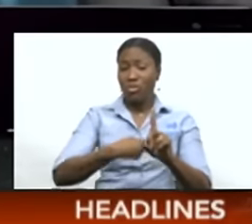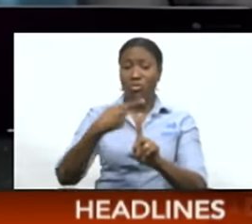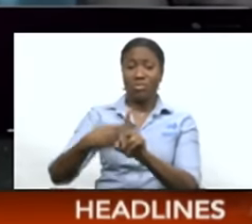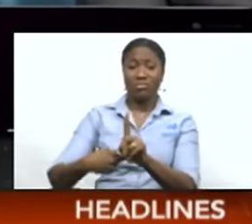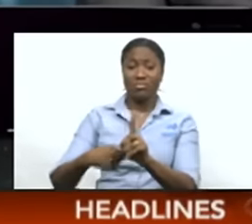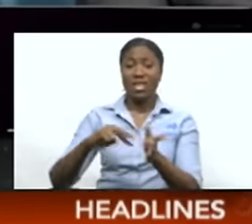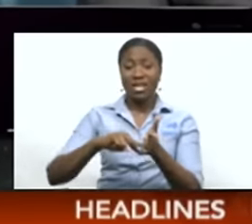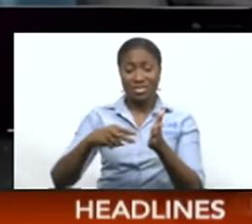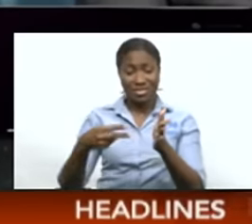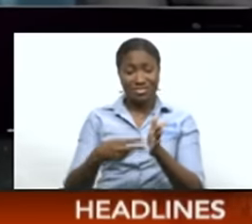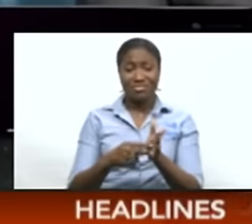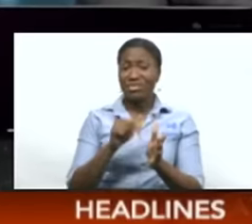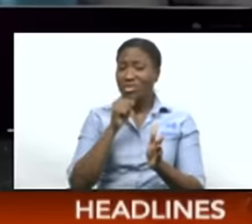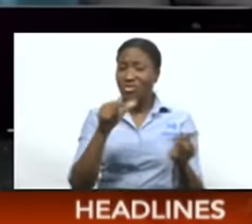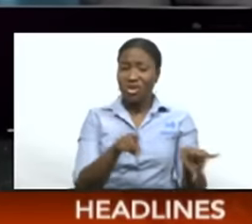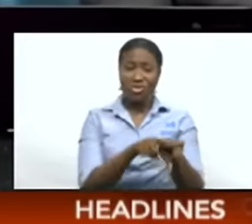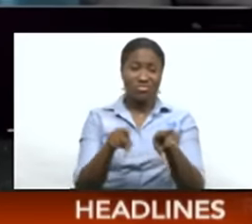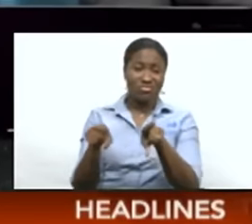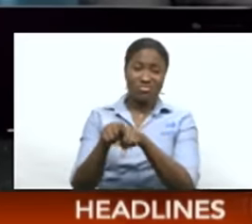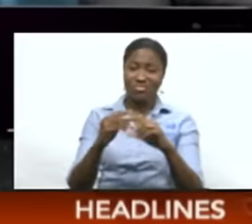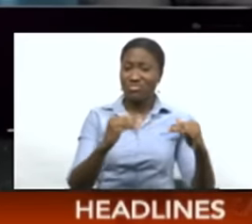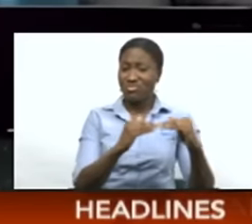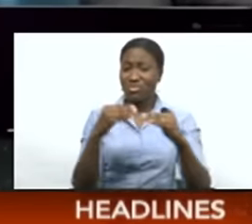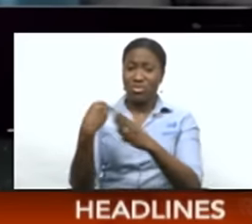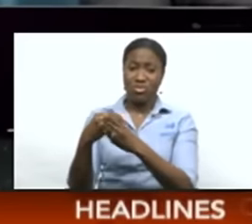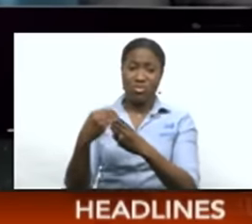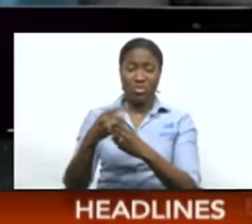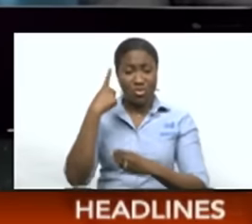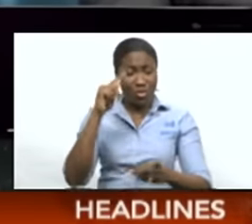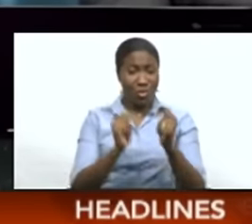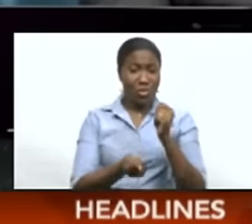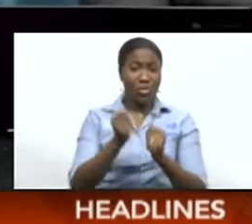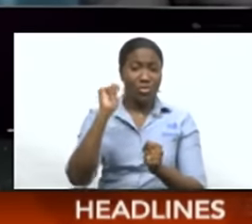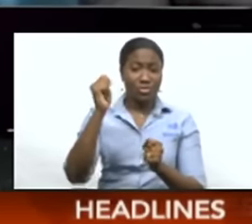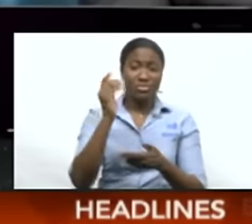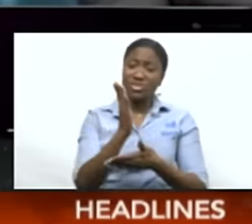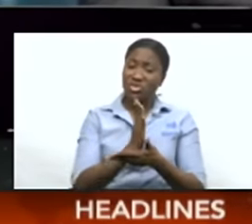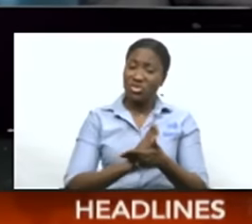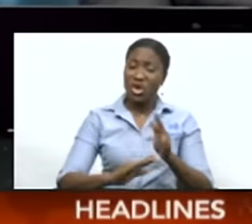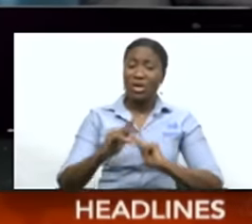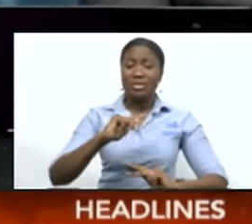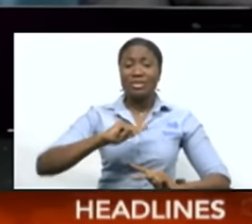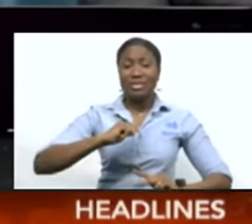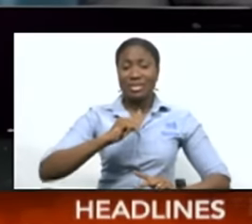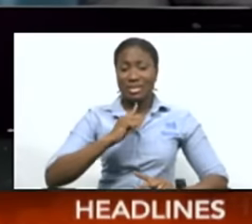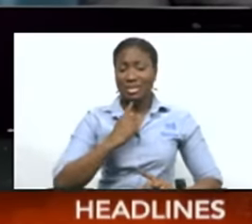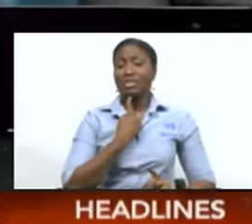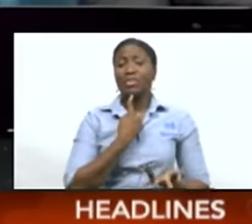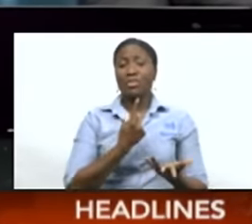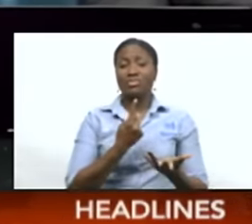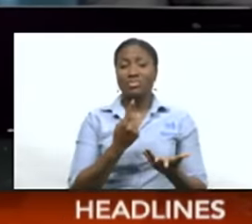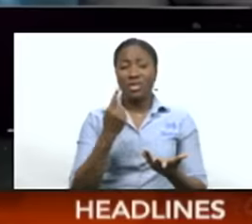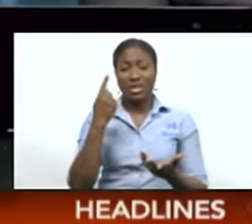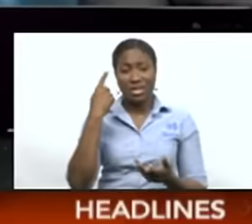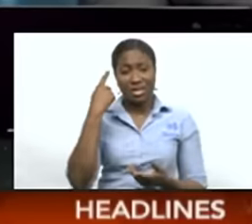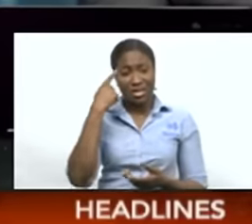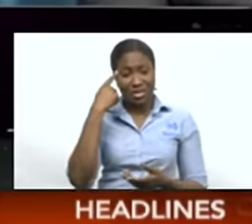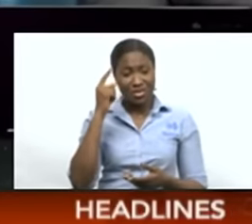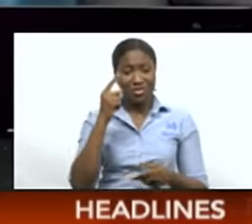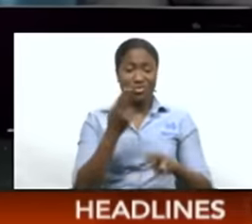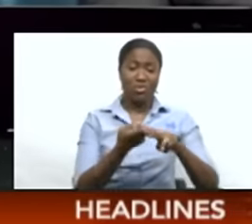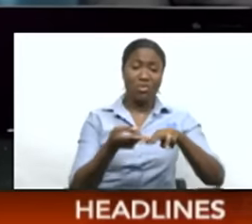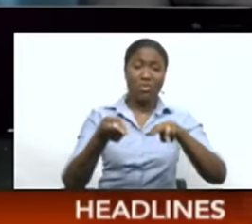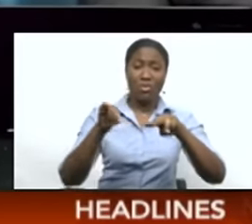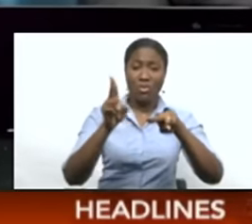financial inequality in the country. Now, some customers are disappointed in the RIC's proposal to TNTech to bill